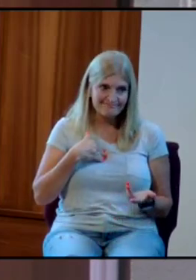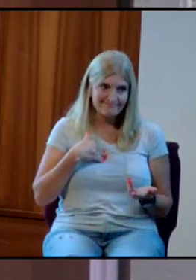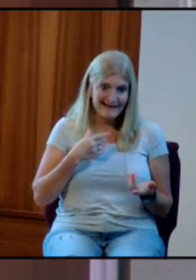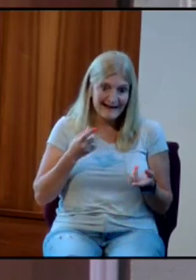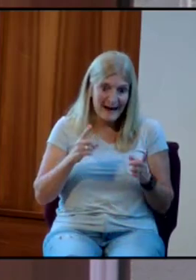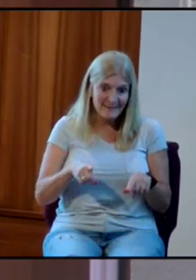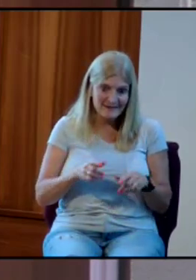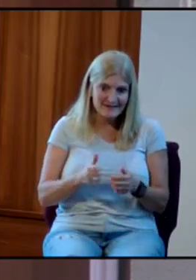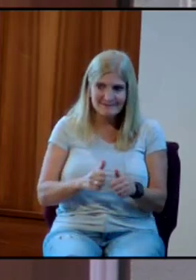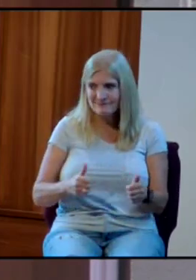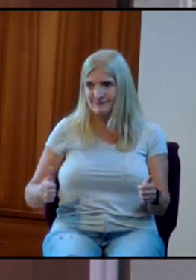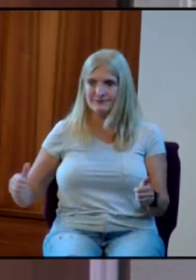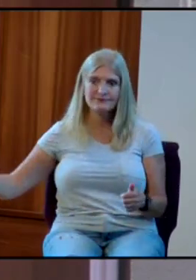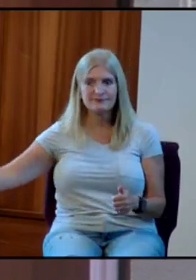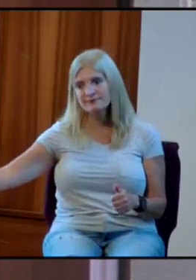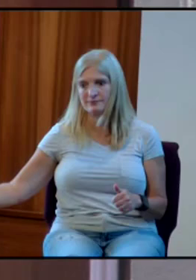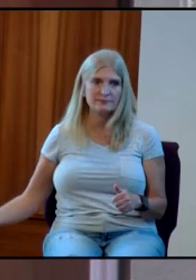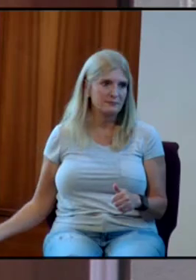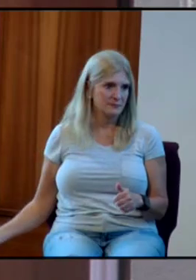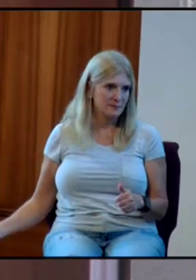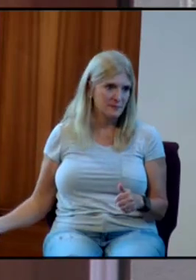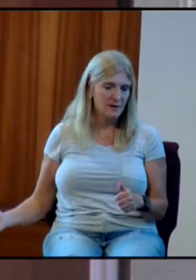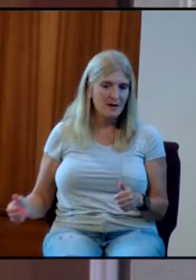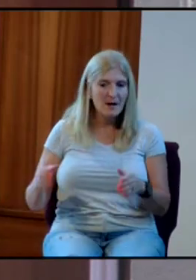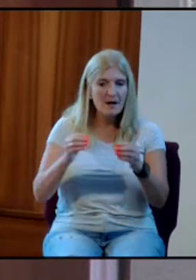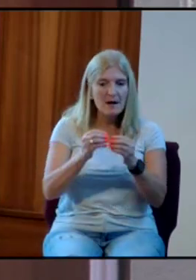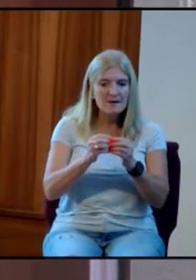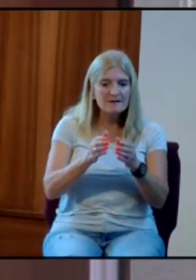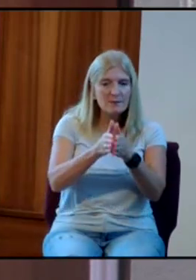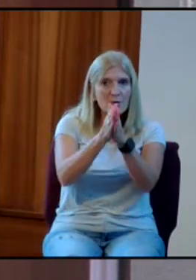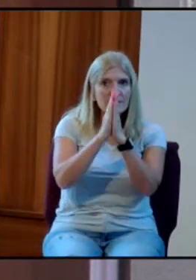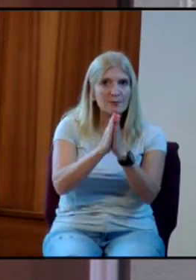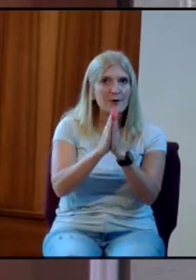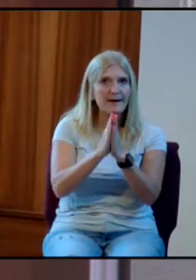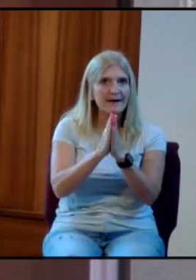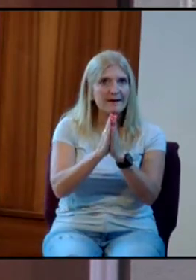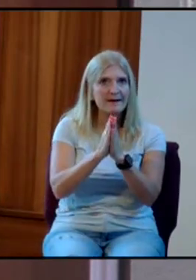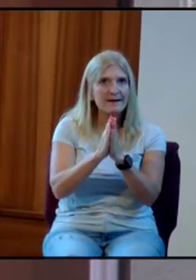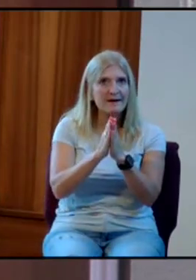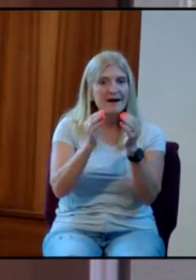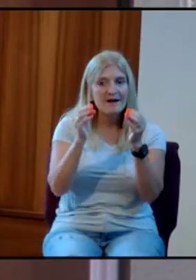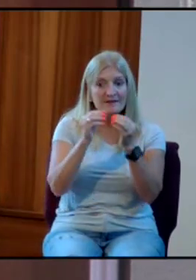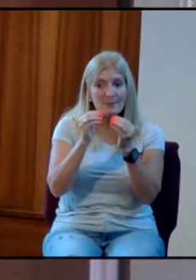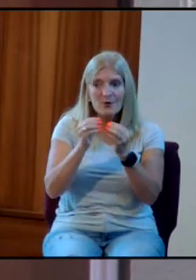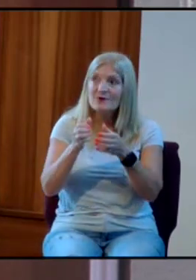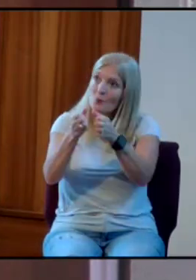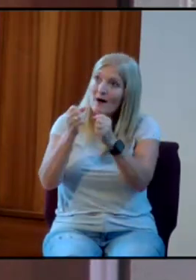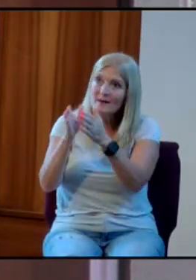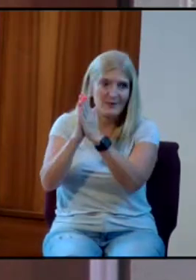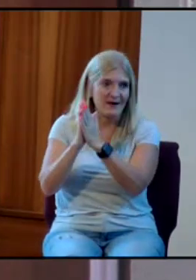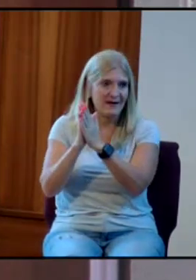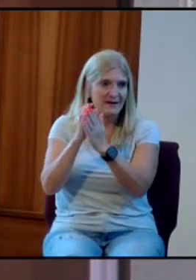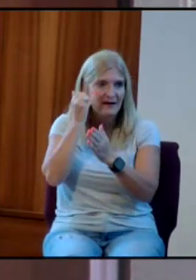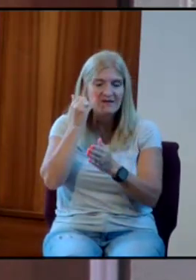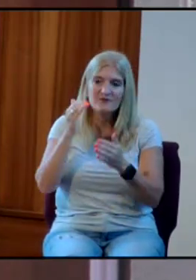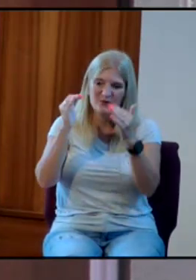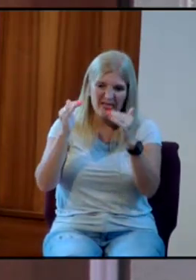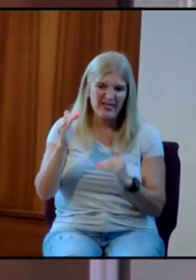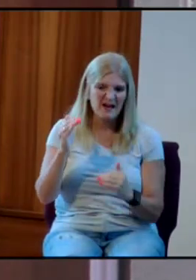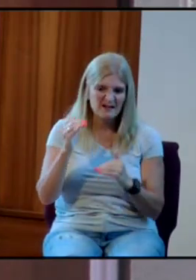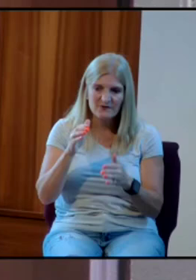Do you find this? The more you pray, the more you want to pray. The less you pray, the less you want to pray.